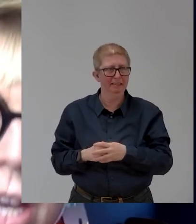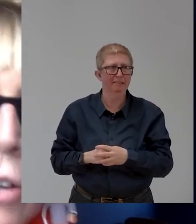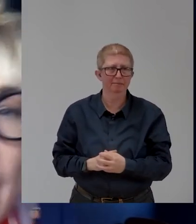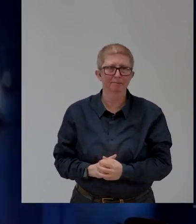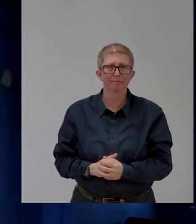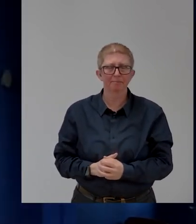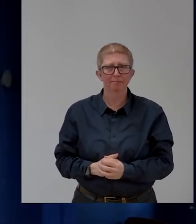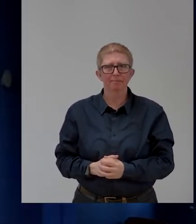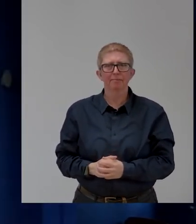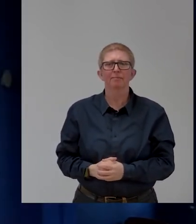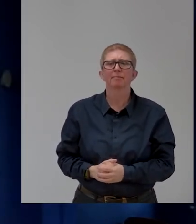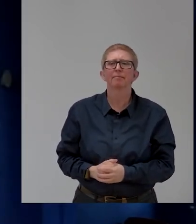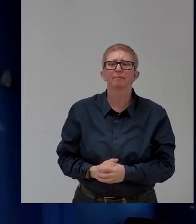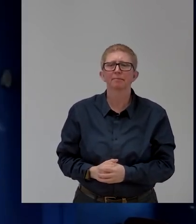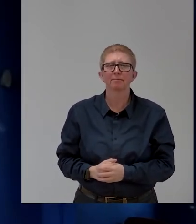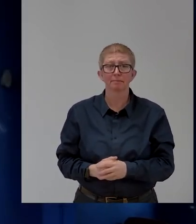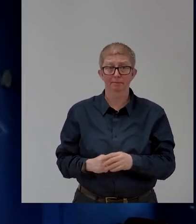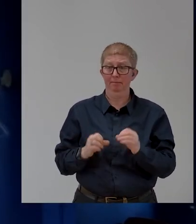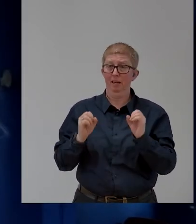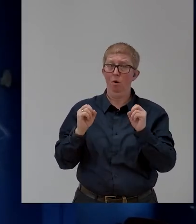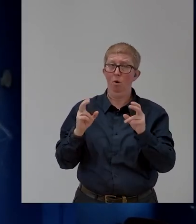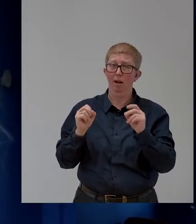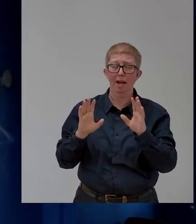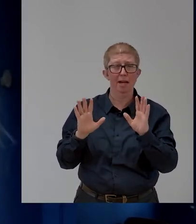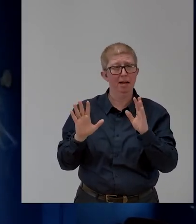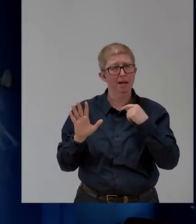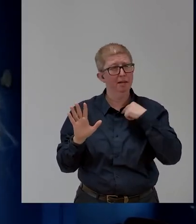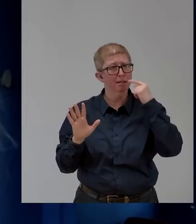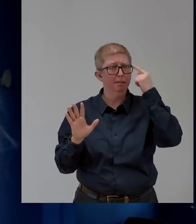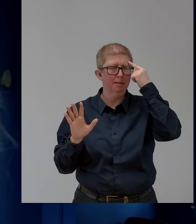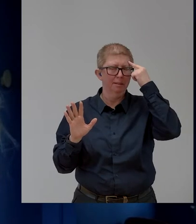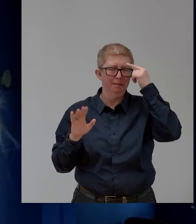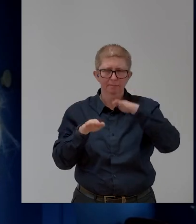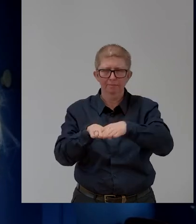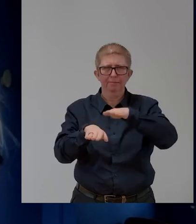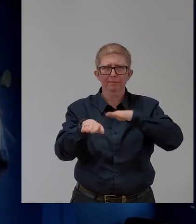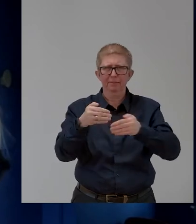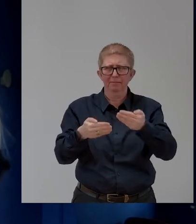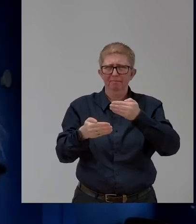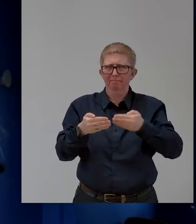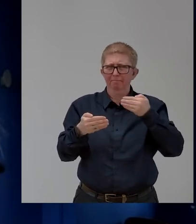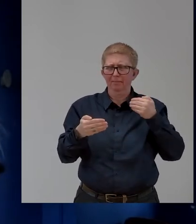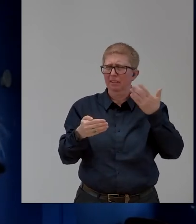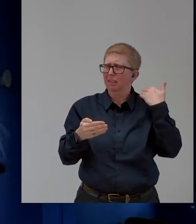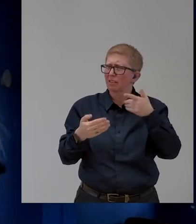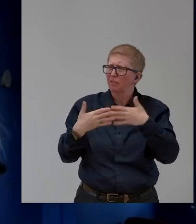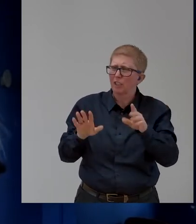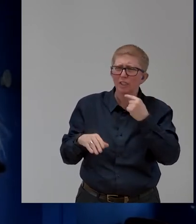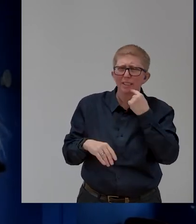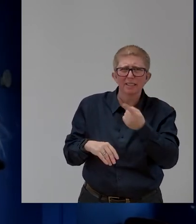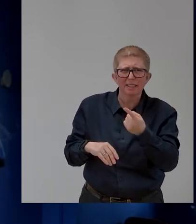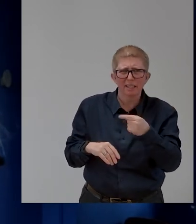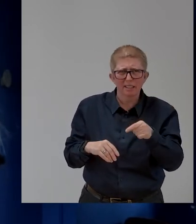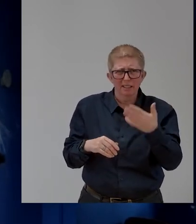Okay, I just need to come back to something that you said at the beginning and then relating it to the story that you've just